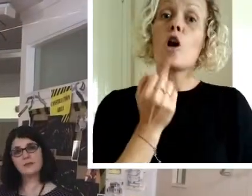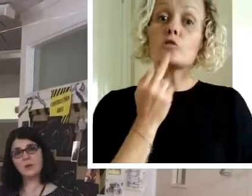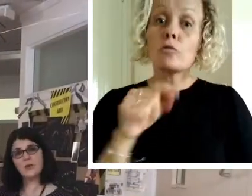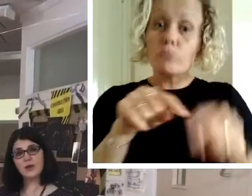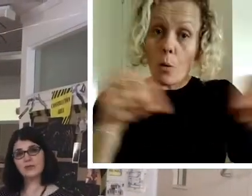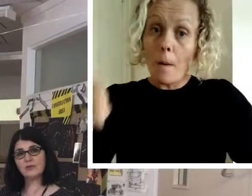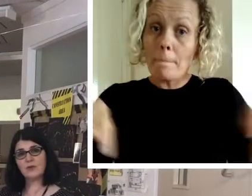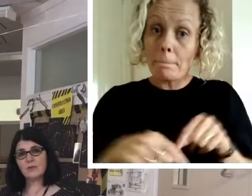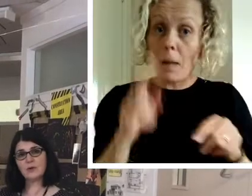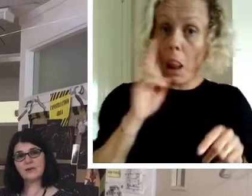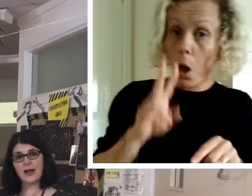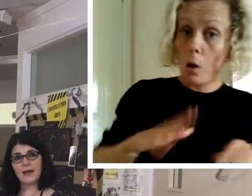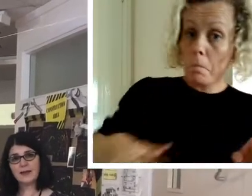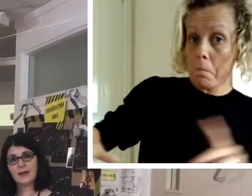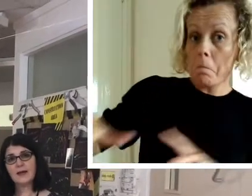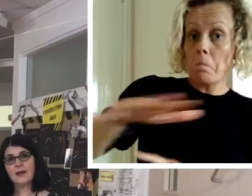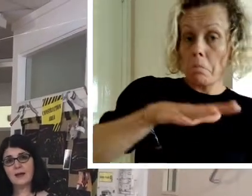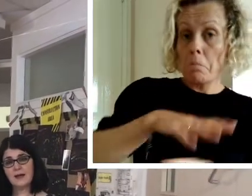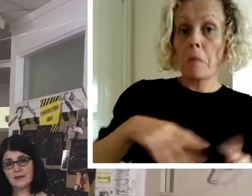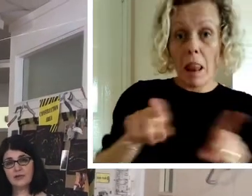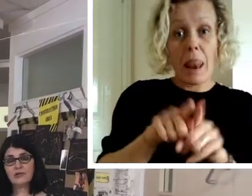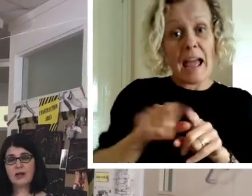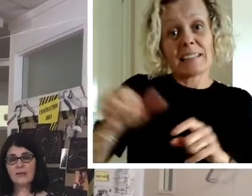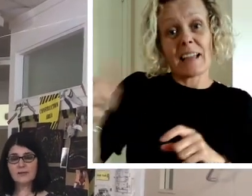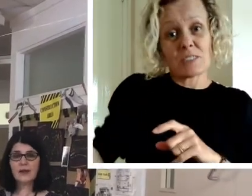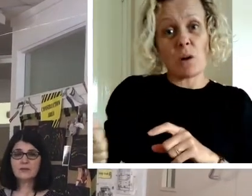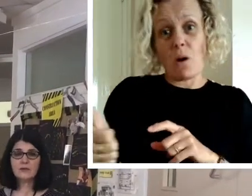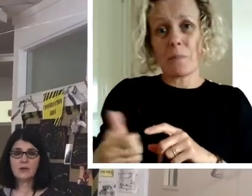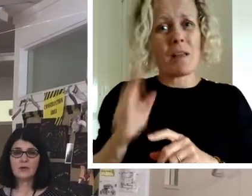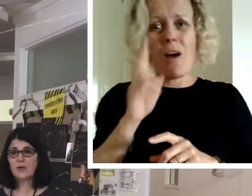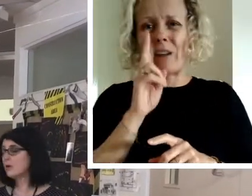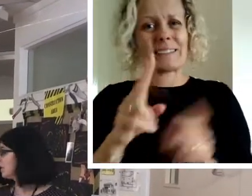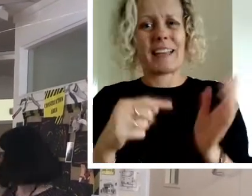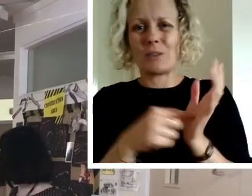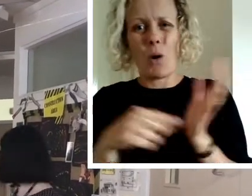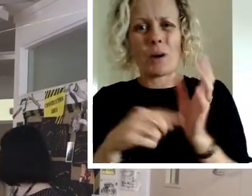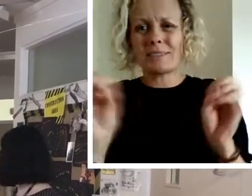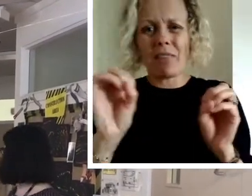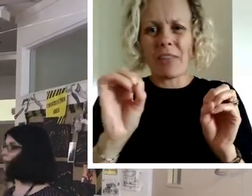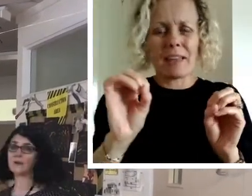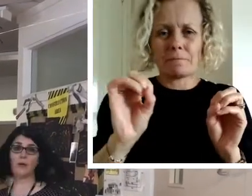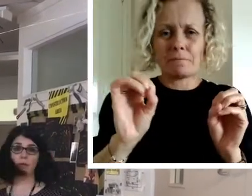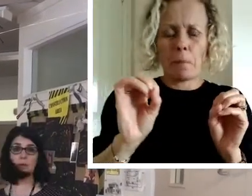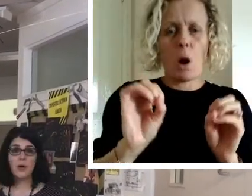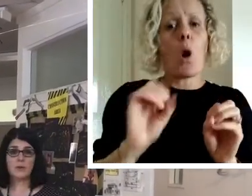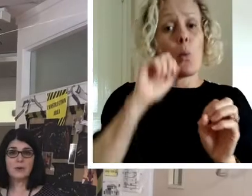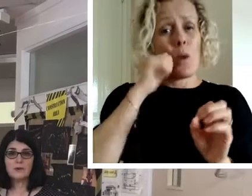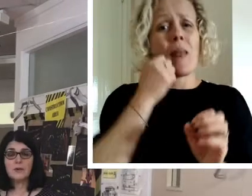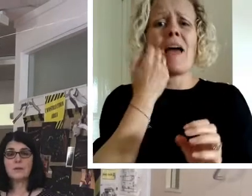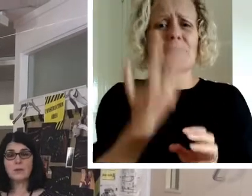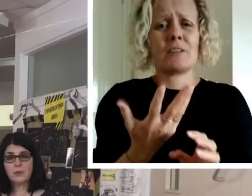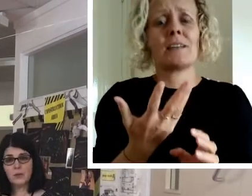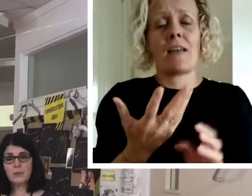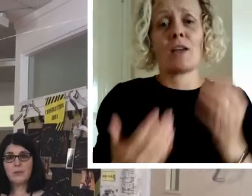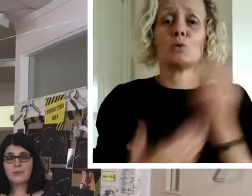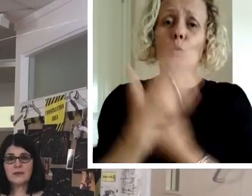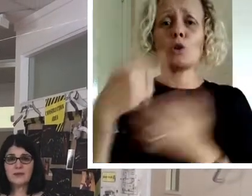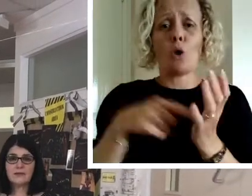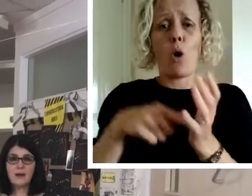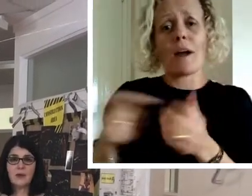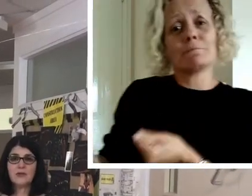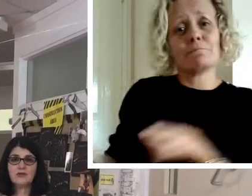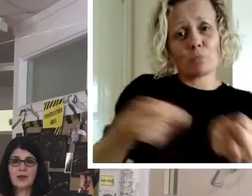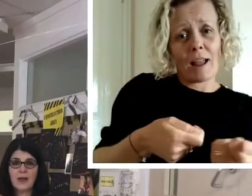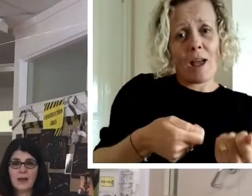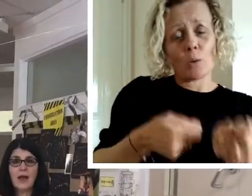This is what the nursery room looks like and just like the next door you can't see the toys out at the moment but we will be putting